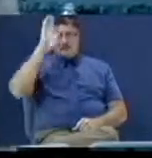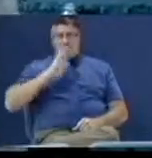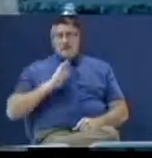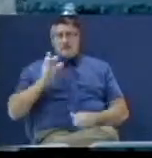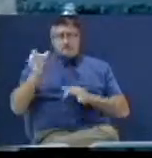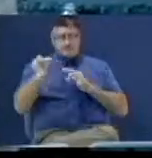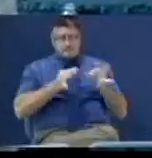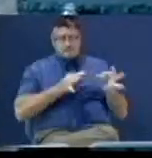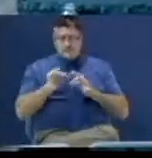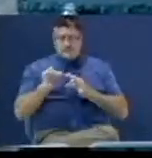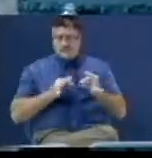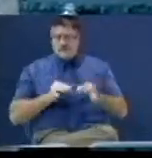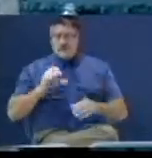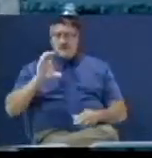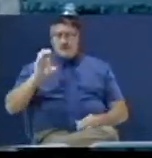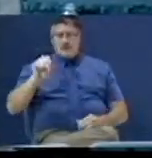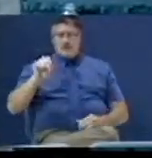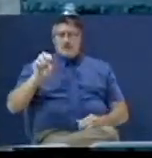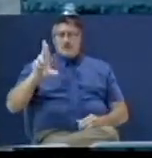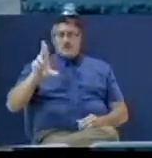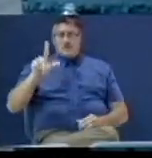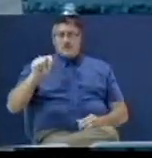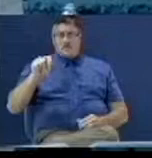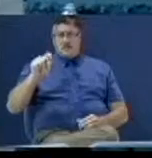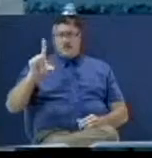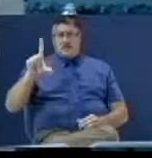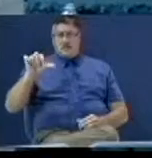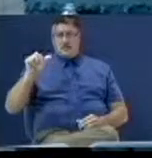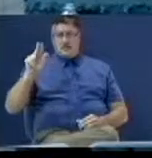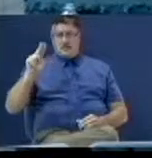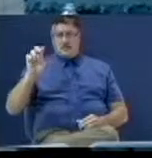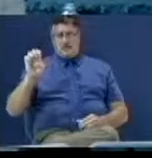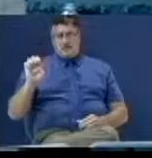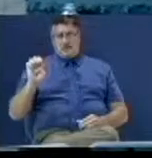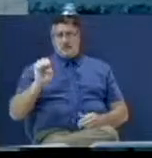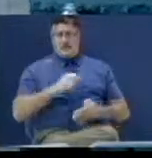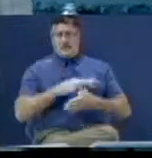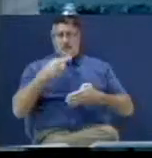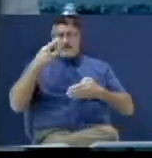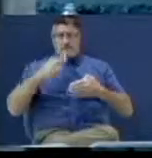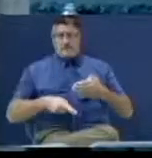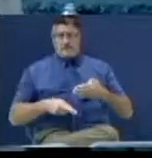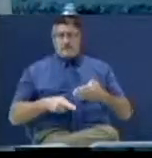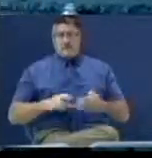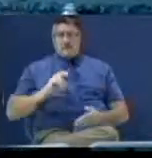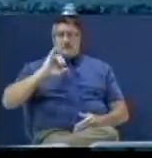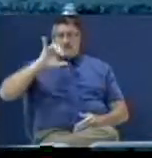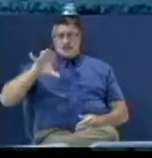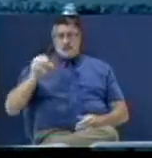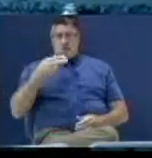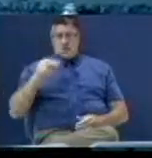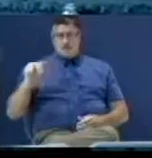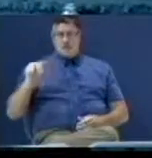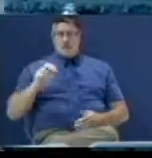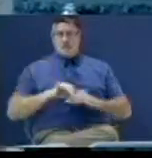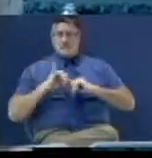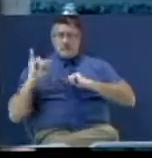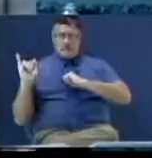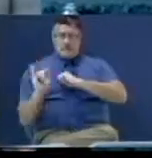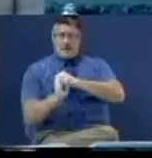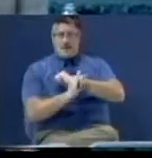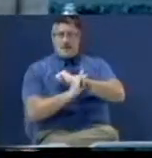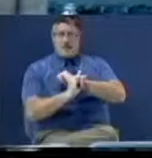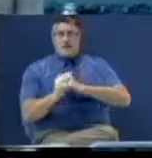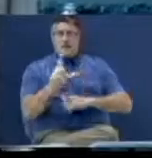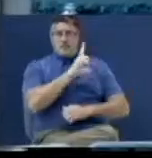I ain't never seen no outline. Then you ain't ever read it right. John was on the Isle of Patmos on the Lord's Day.